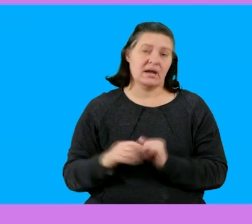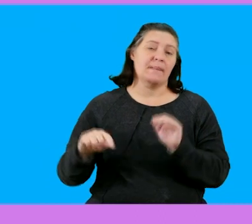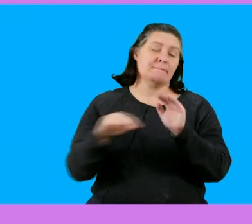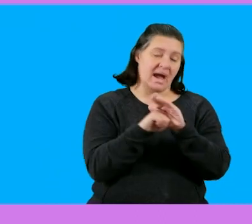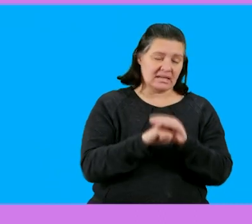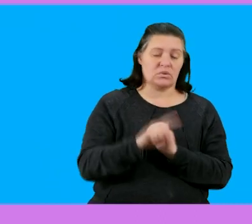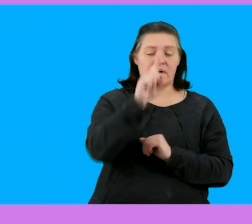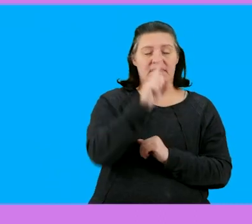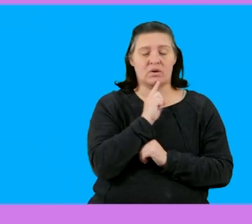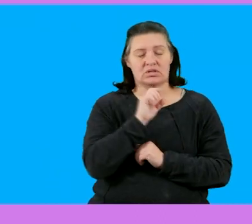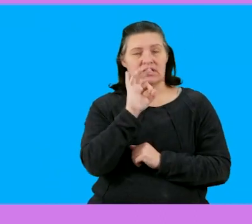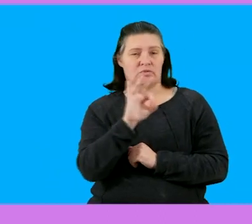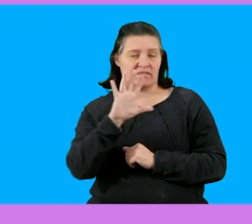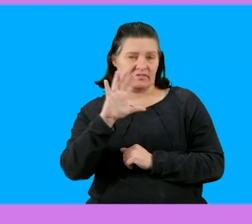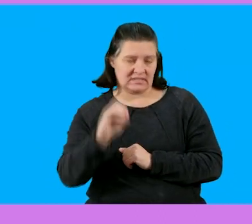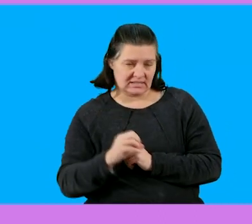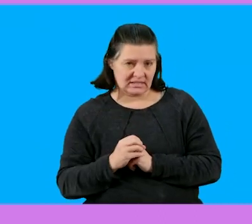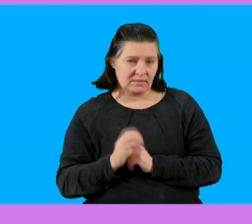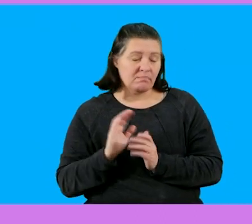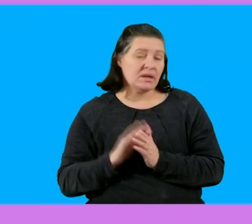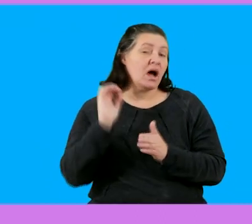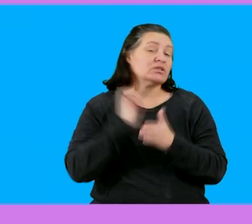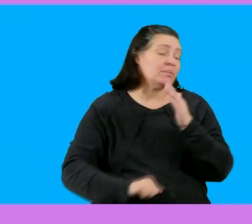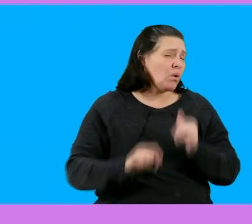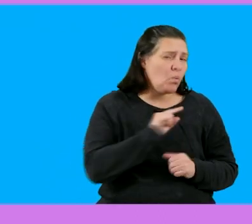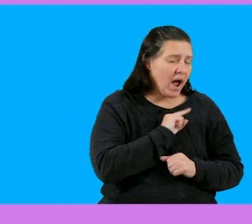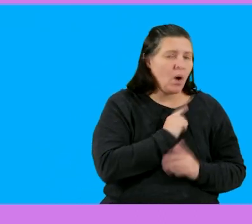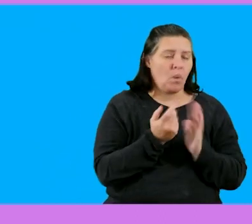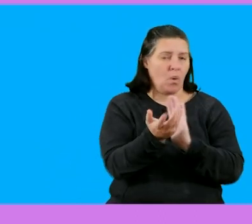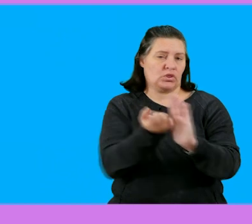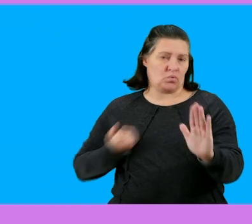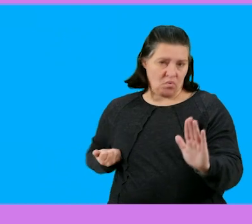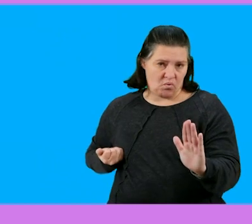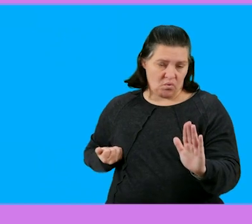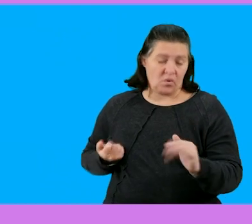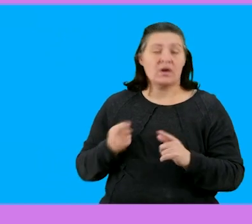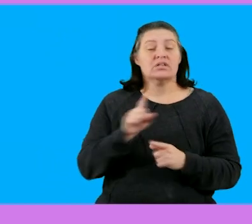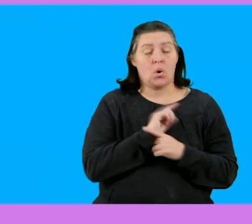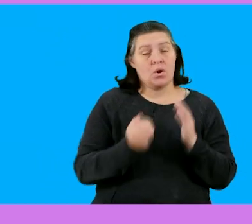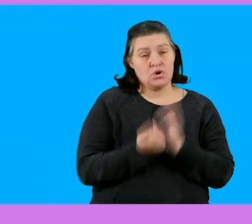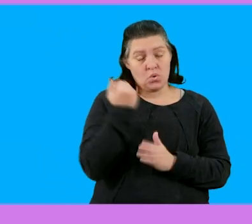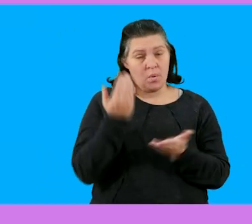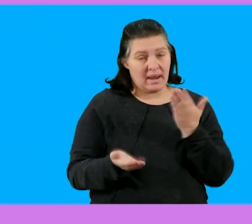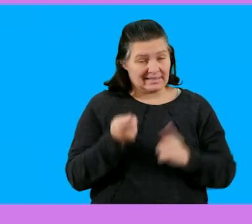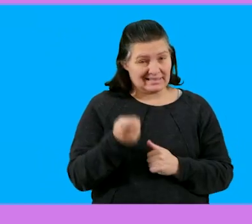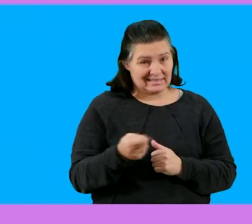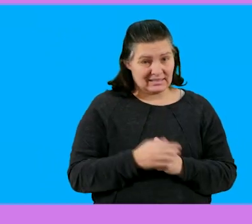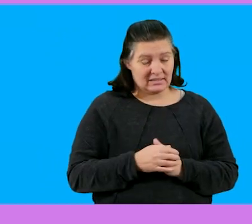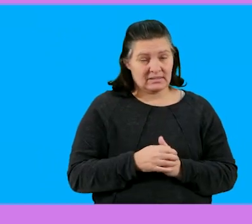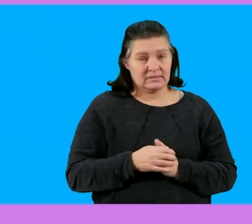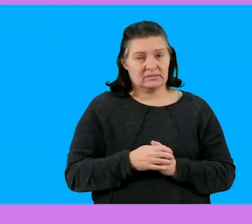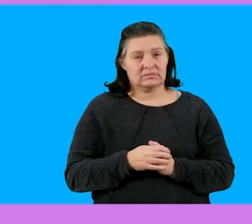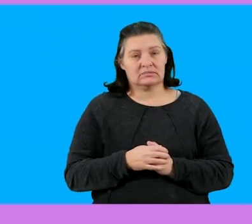minus 1350 rent why am I subtracting because it's a withdrawal right so the new balance now